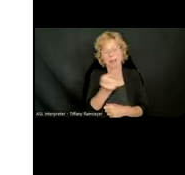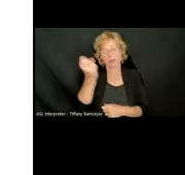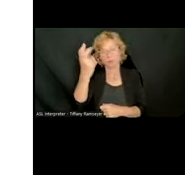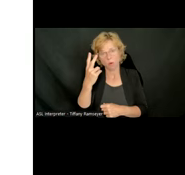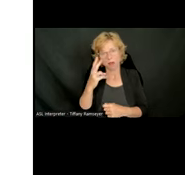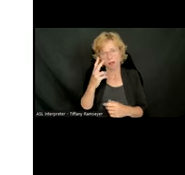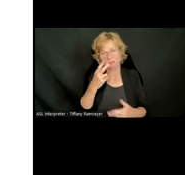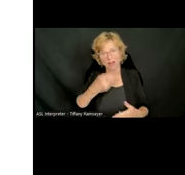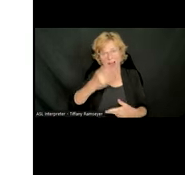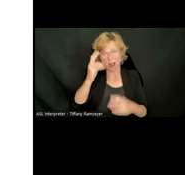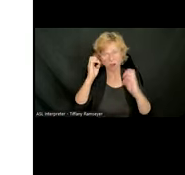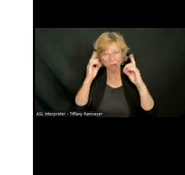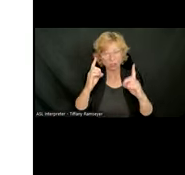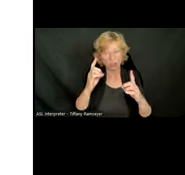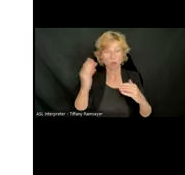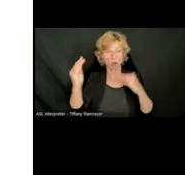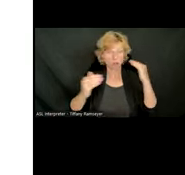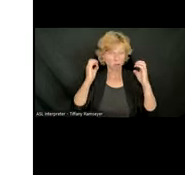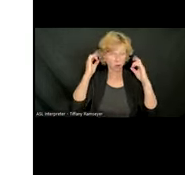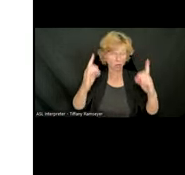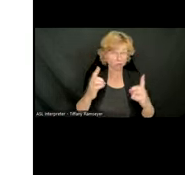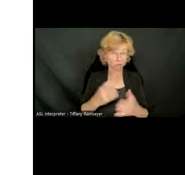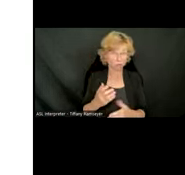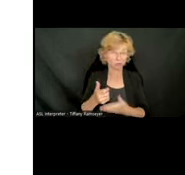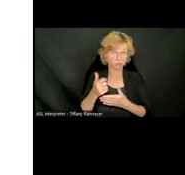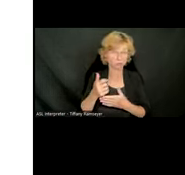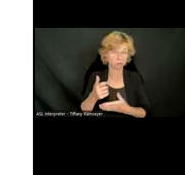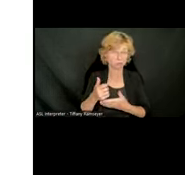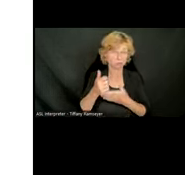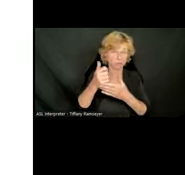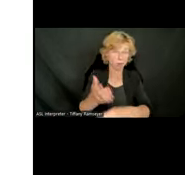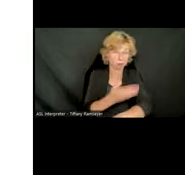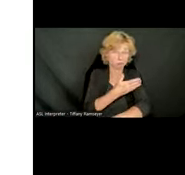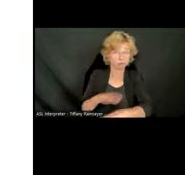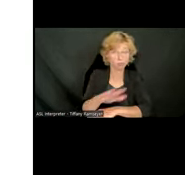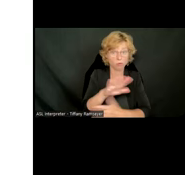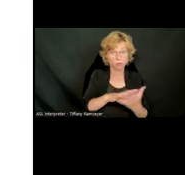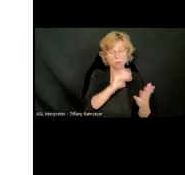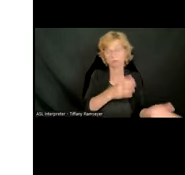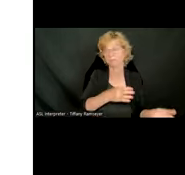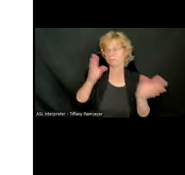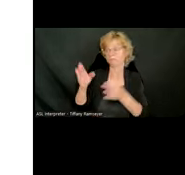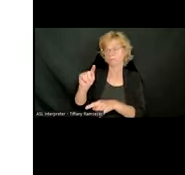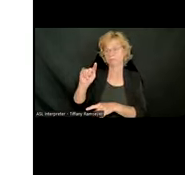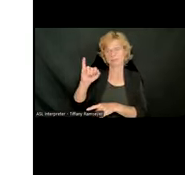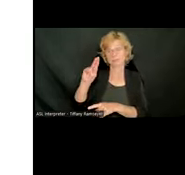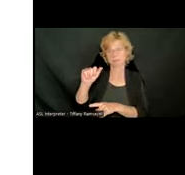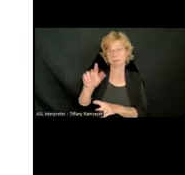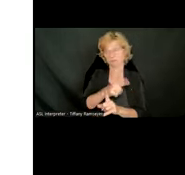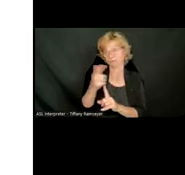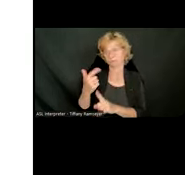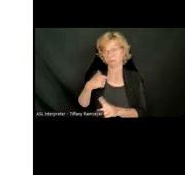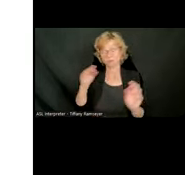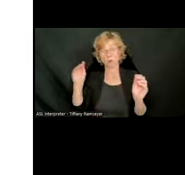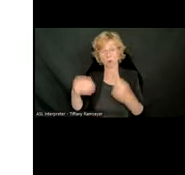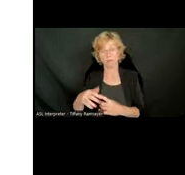and adult education. And I'll pass it to Tina. Hi, I'm Tina from the Office of Special Education Programs. I'm a